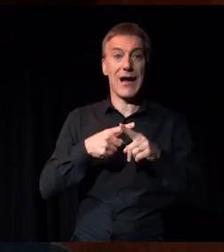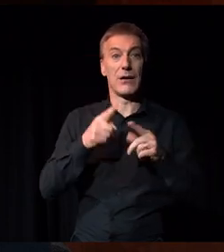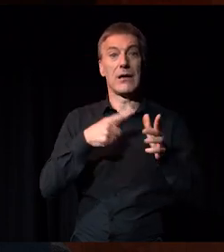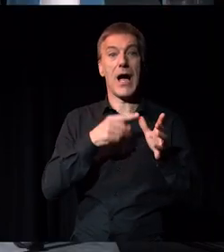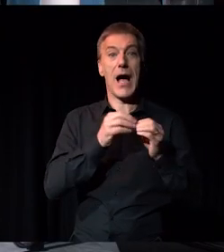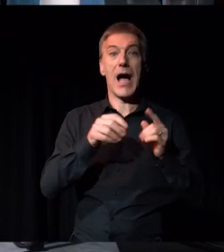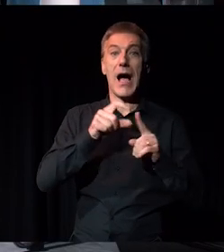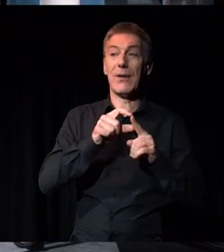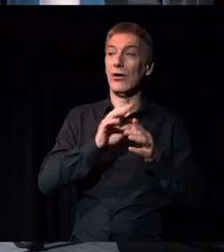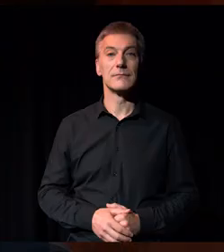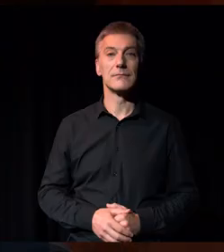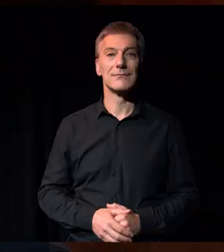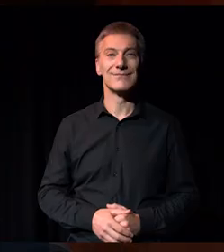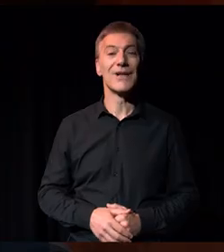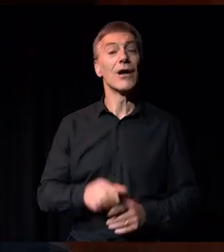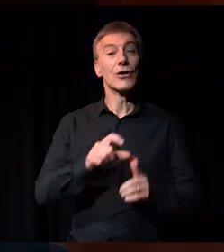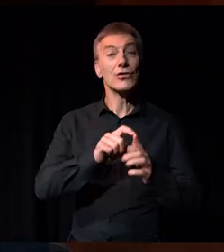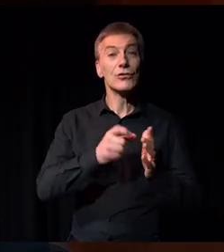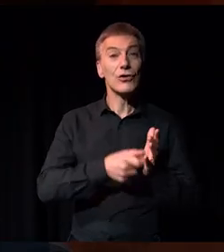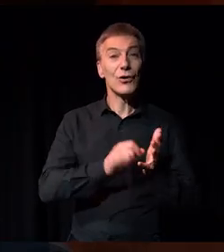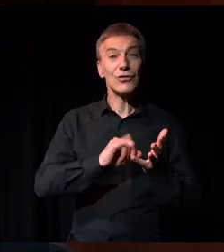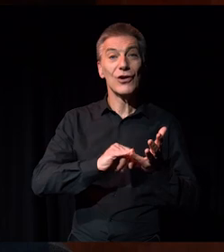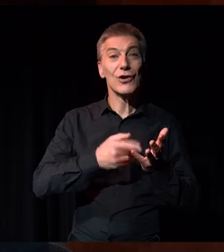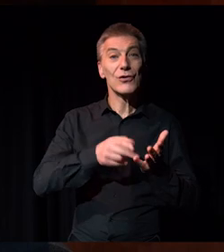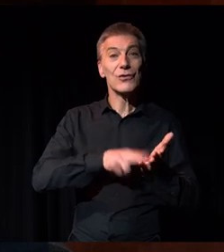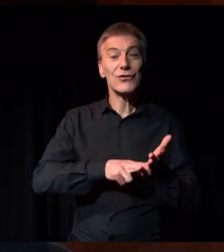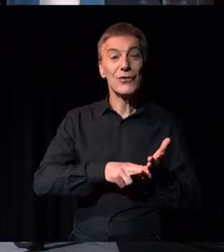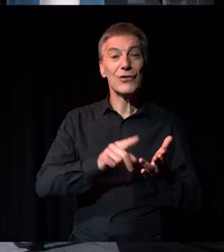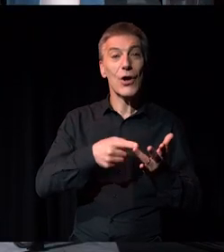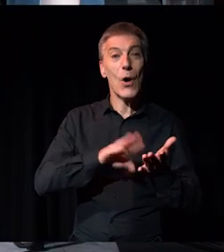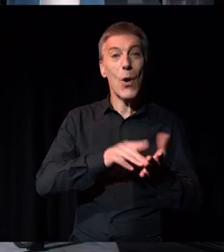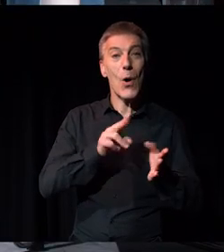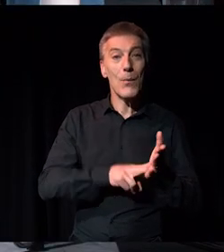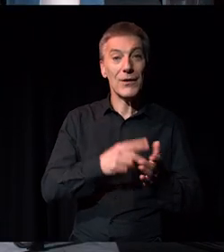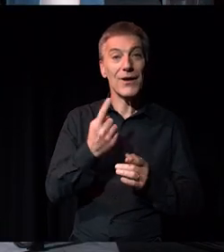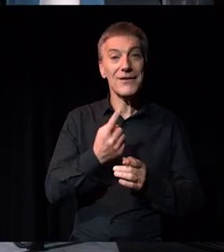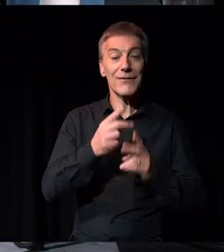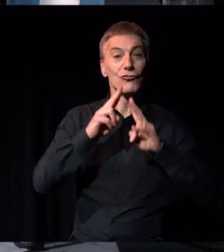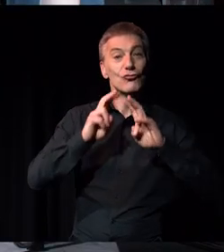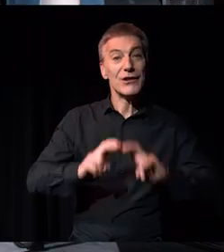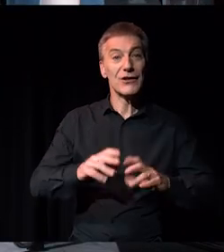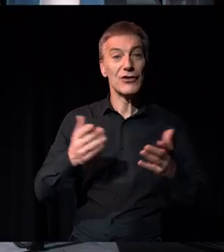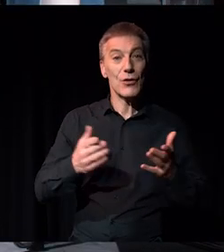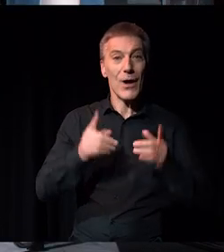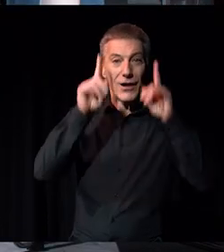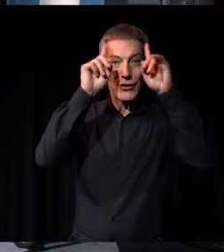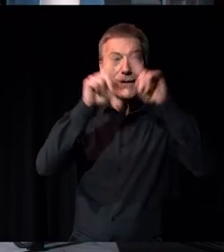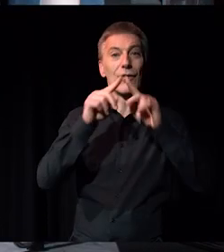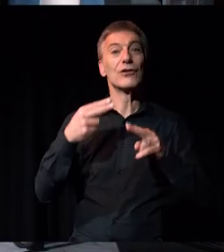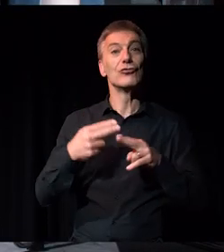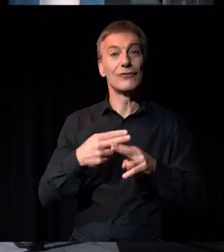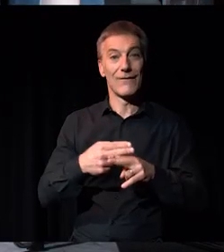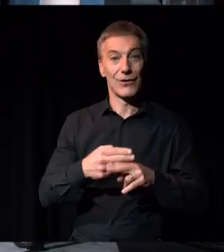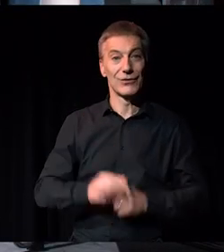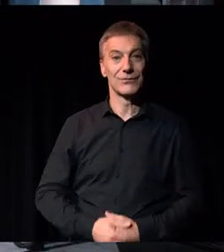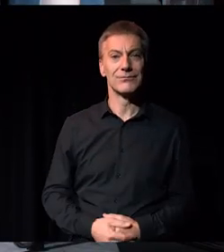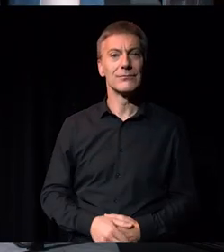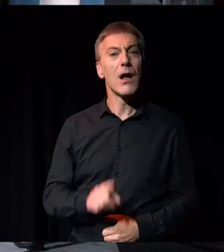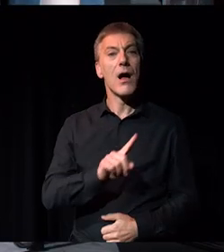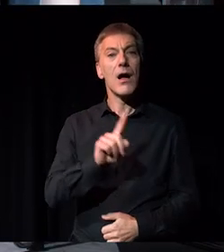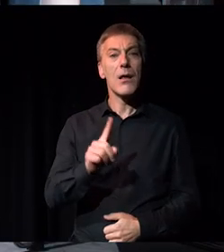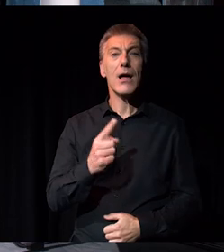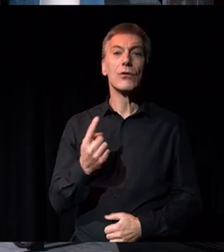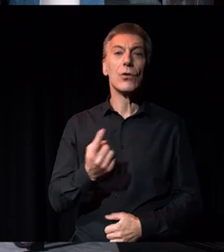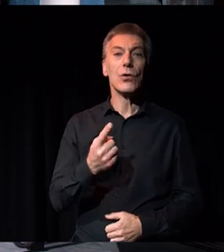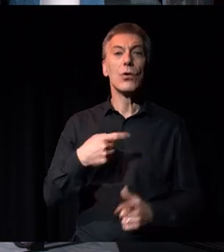Abed Hussain. Hello. Dr Susan Orman, a researcher from the University of Sheffield. Hello. And later on we'll be